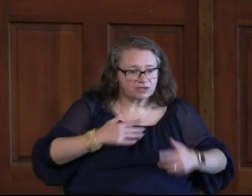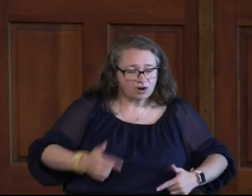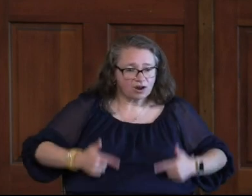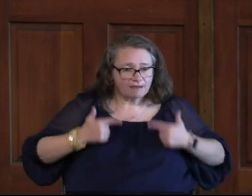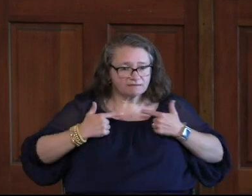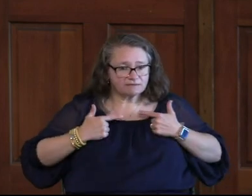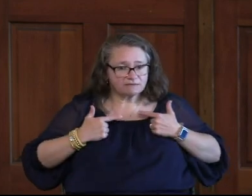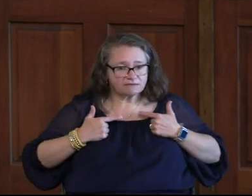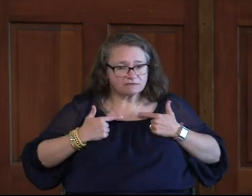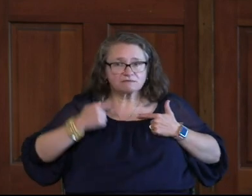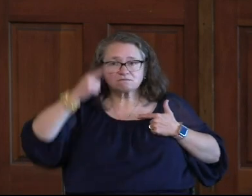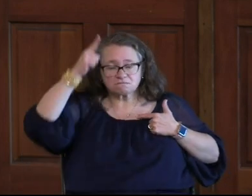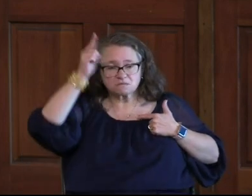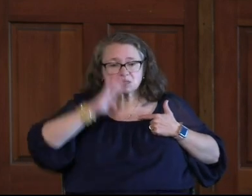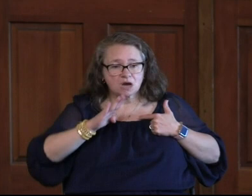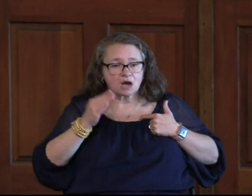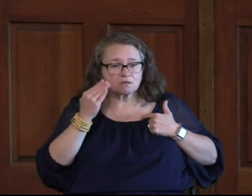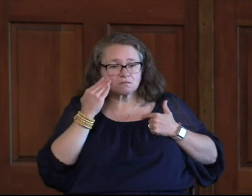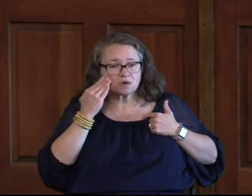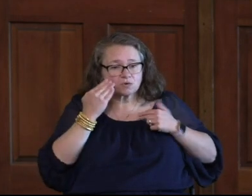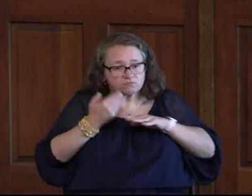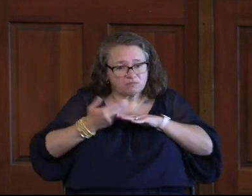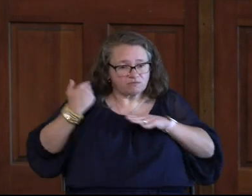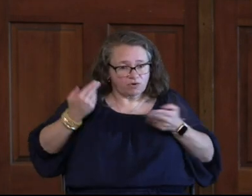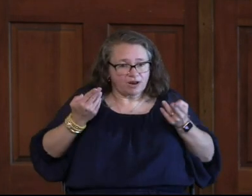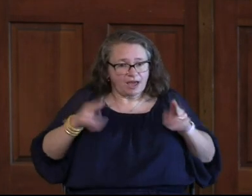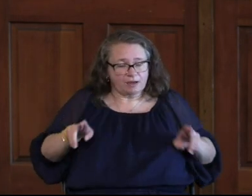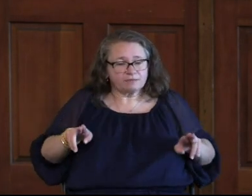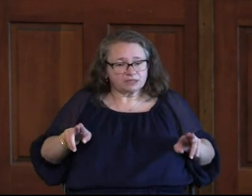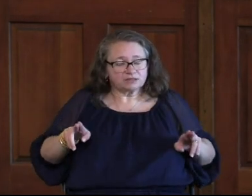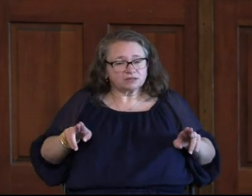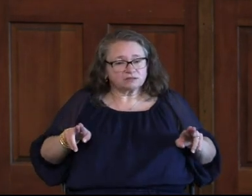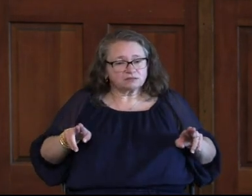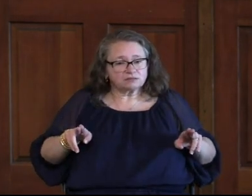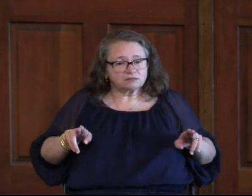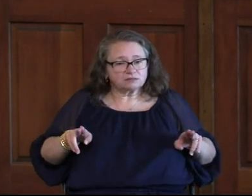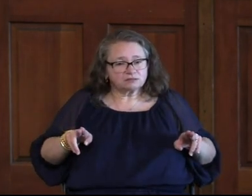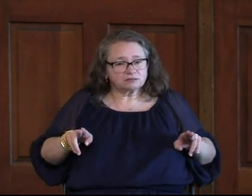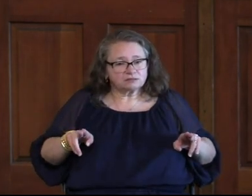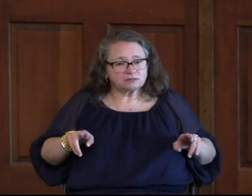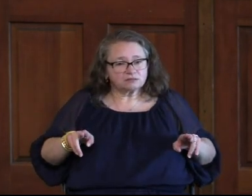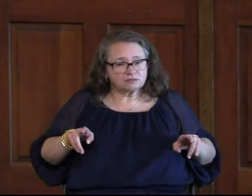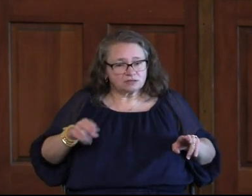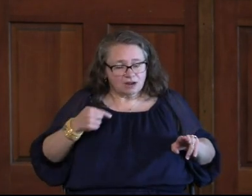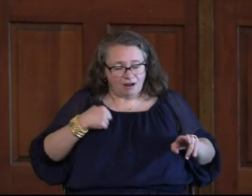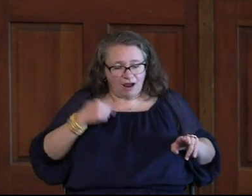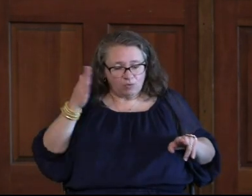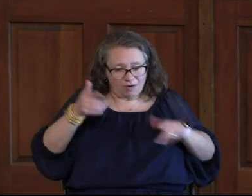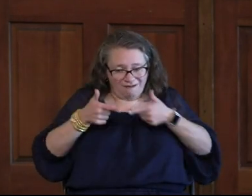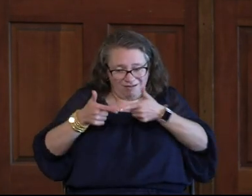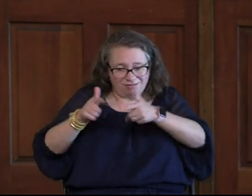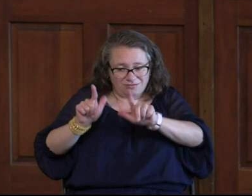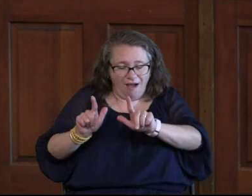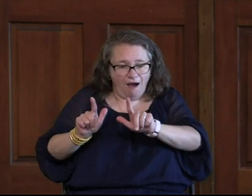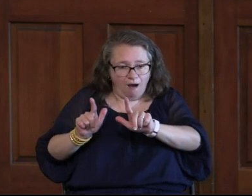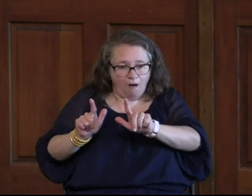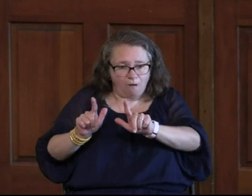Life God Determines Before It Happens That I Will Allow